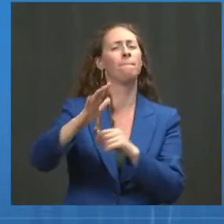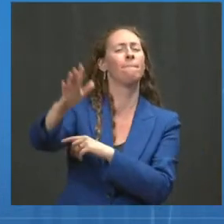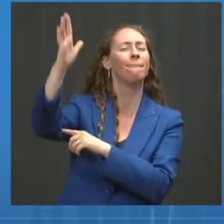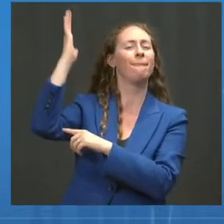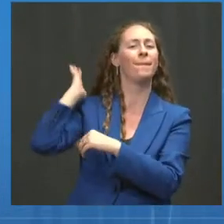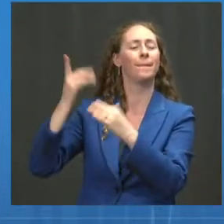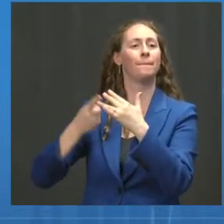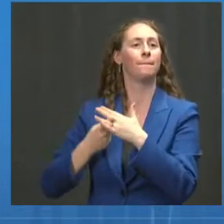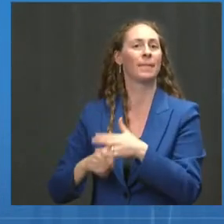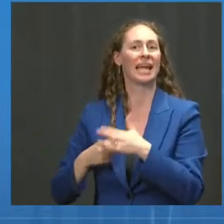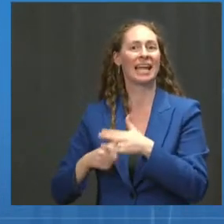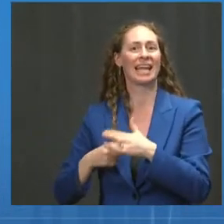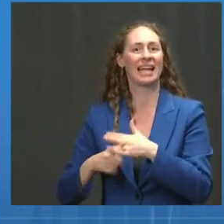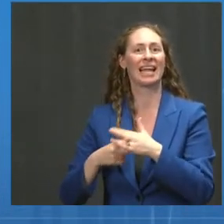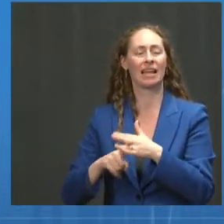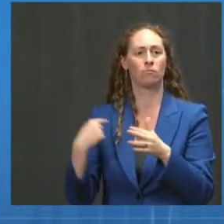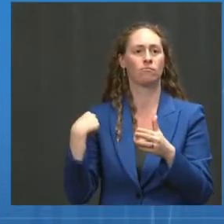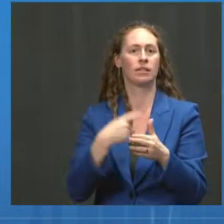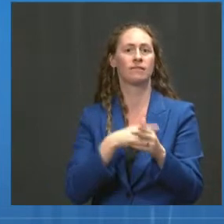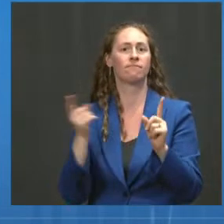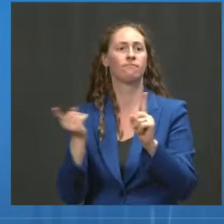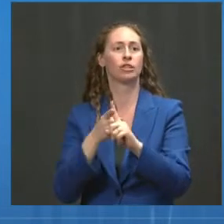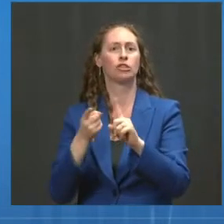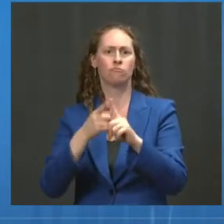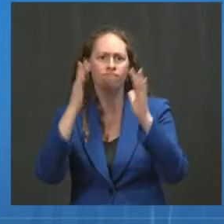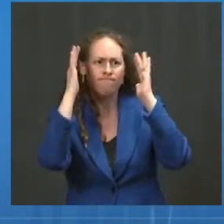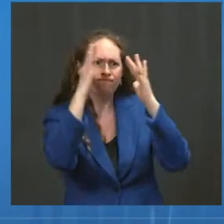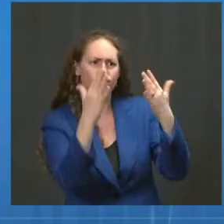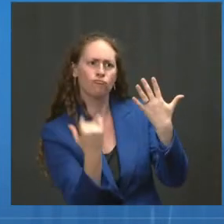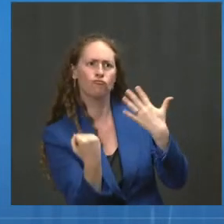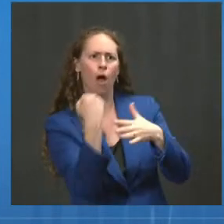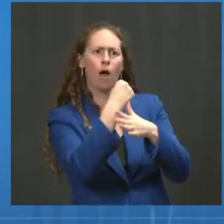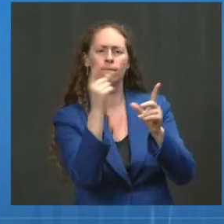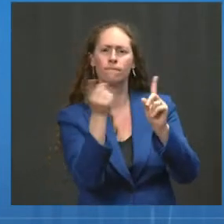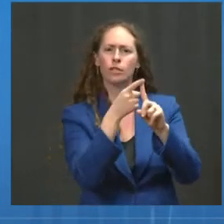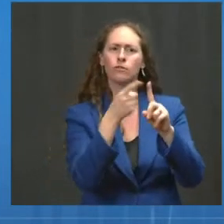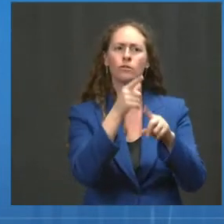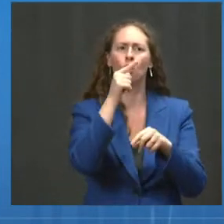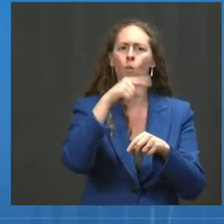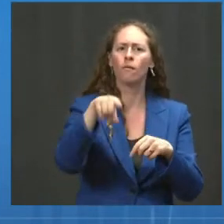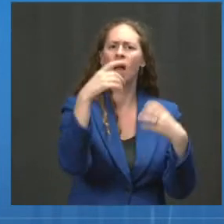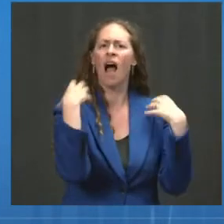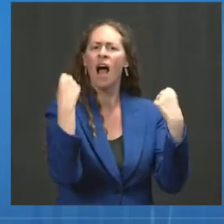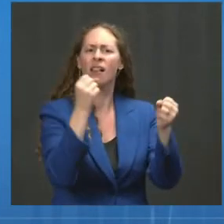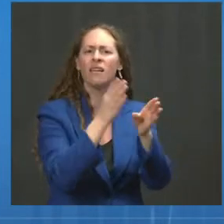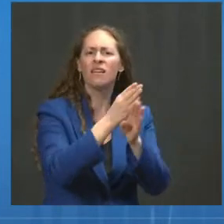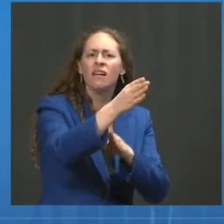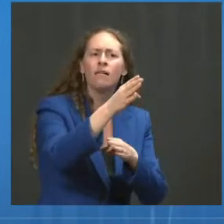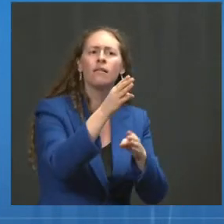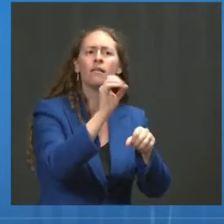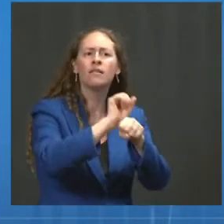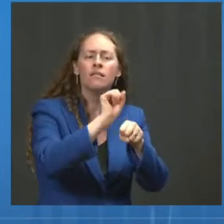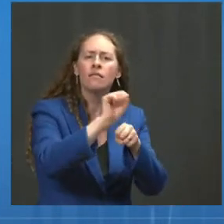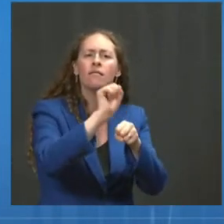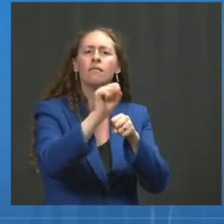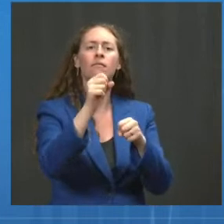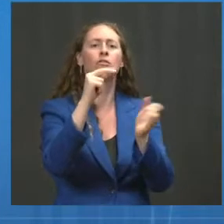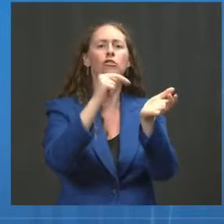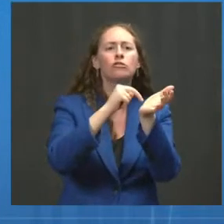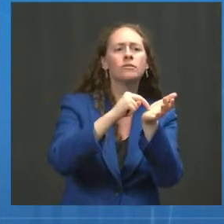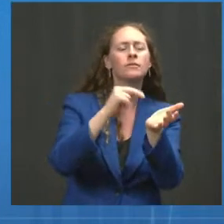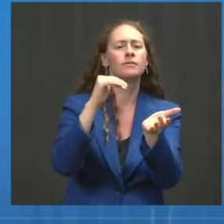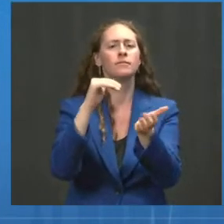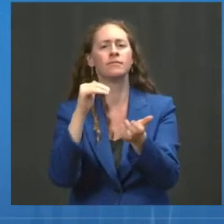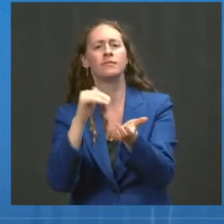the vaccination effort, we prioritize healthcare workers, long-term care facility residents, and the elderly. And those are exactly the same